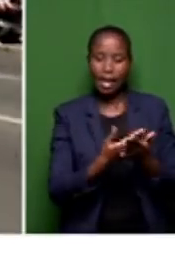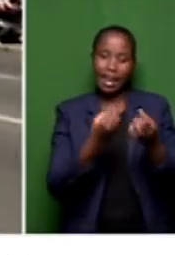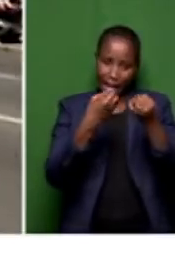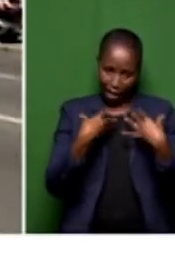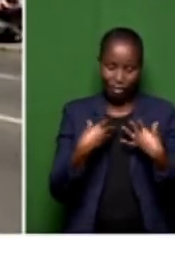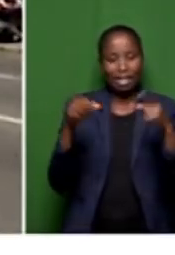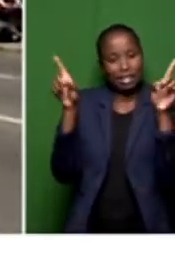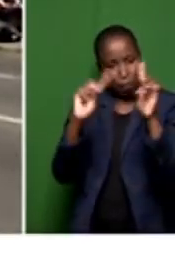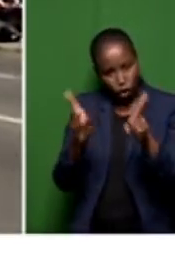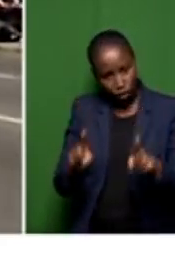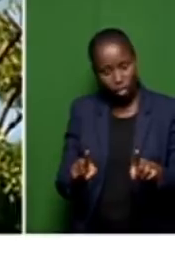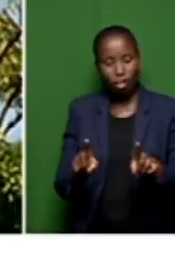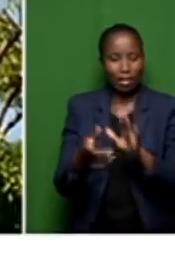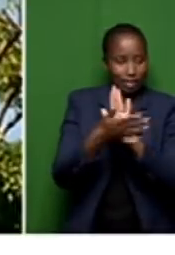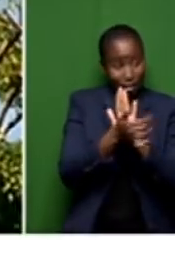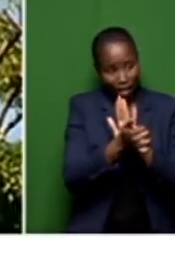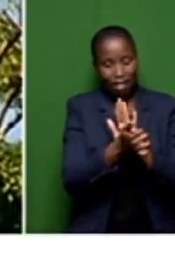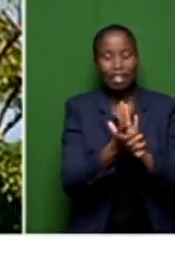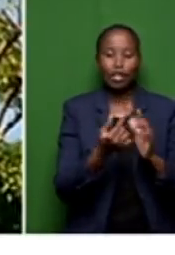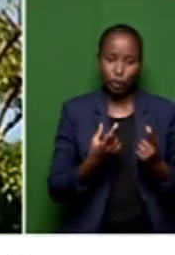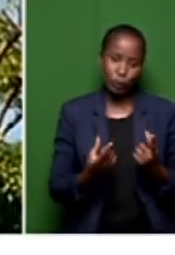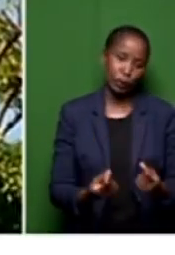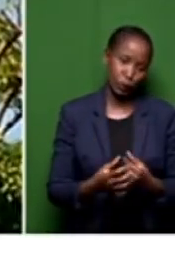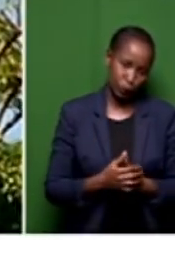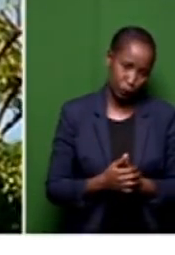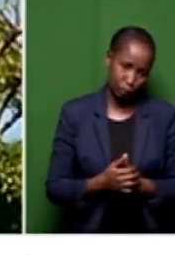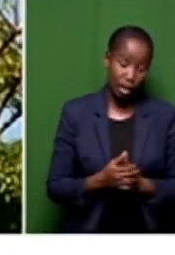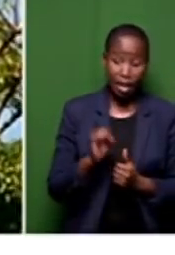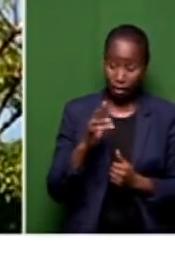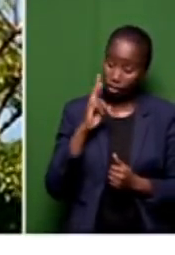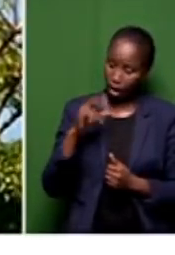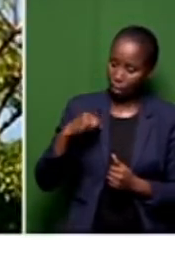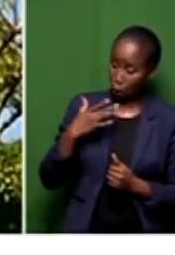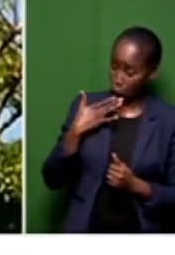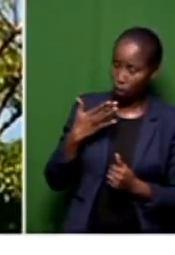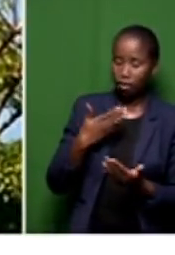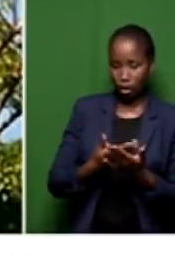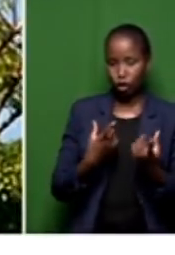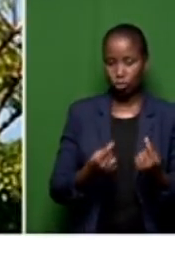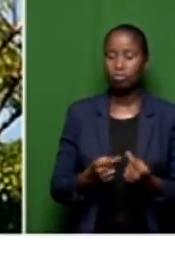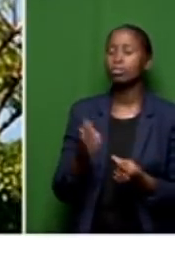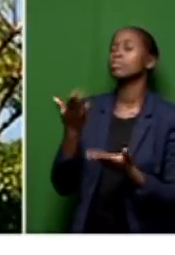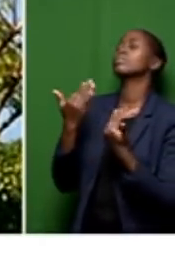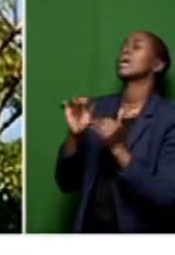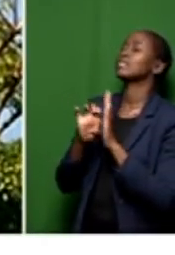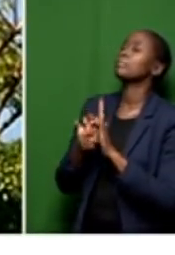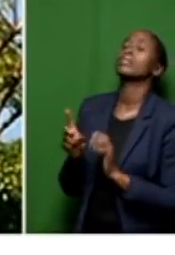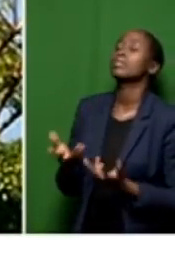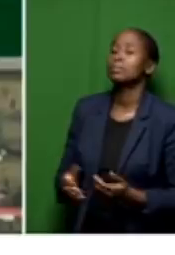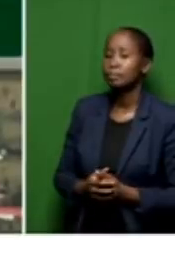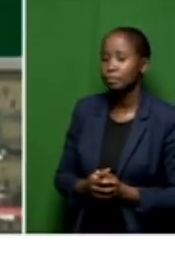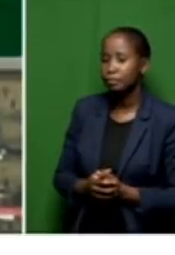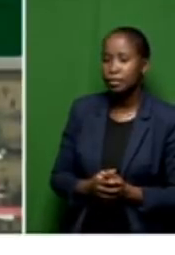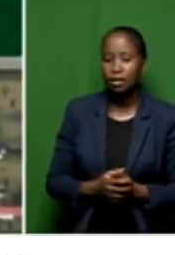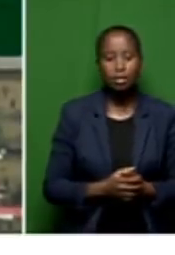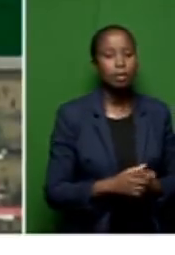skill that we may not be having in the municipality. So give me an example of that. it does not necessarily,